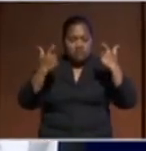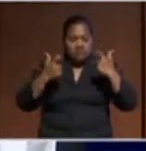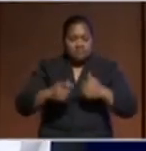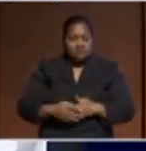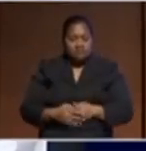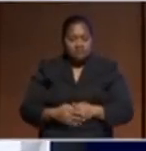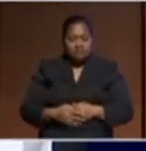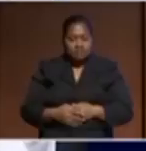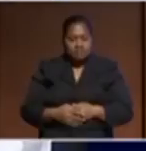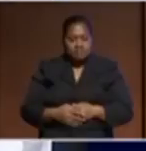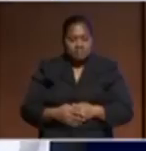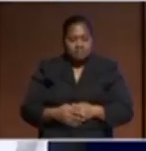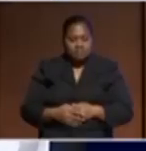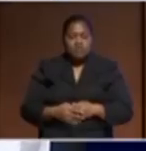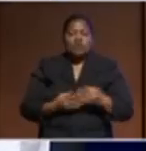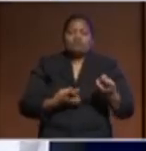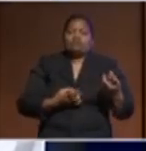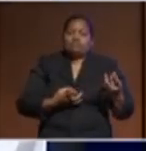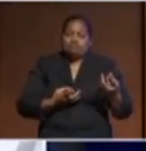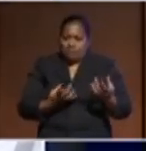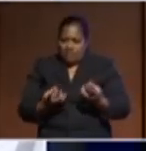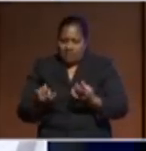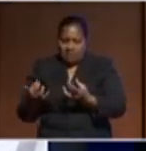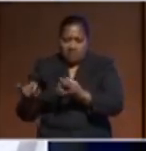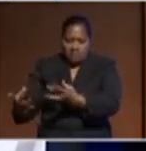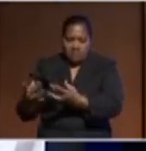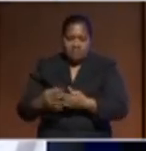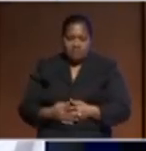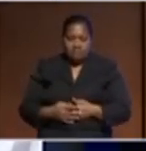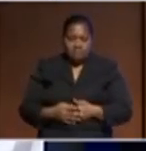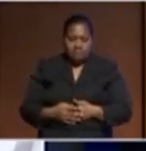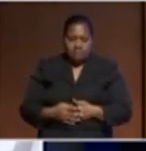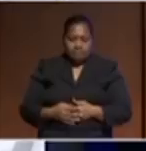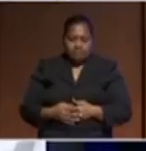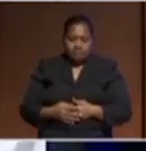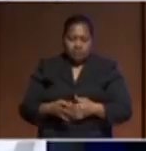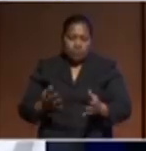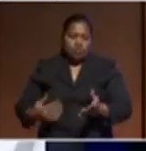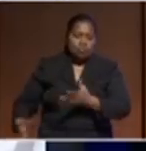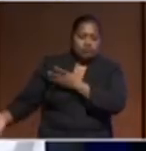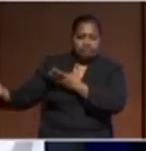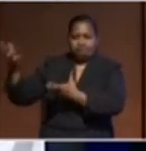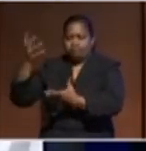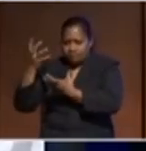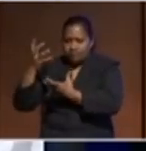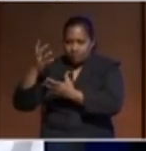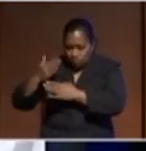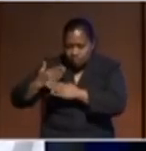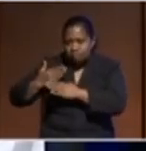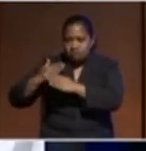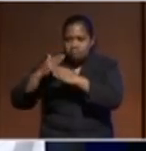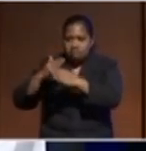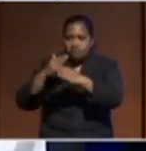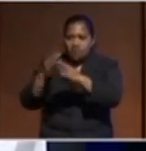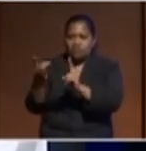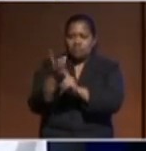take on the succession of pushing the issues that are important to our shared